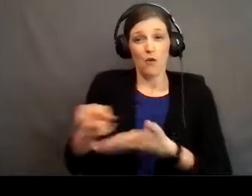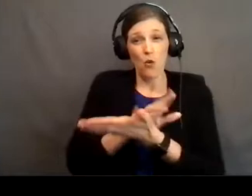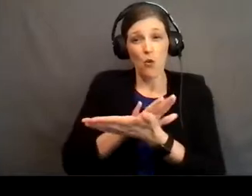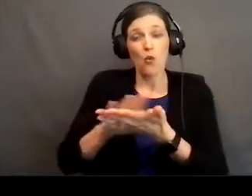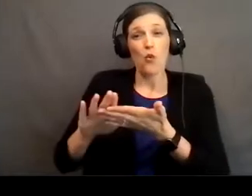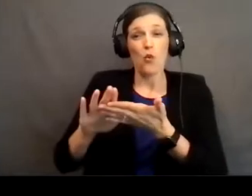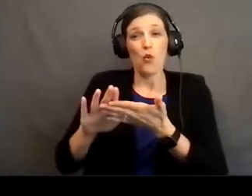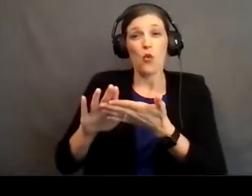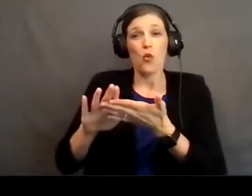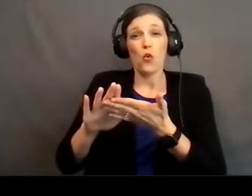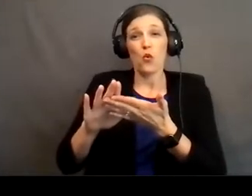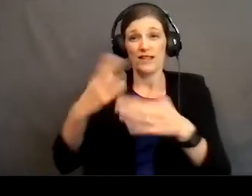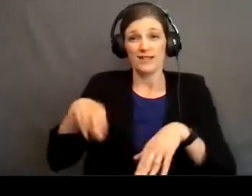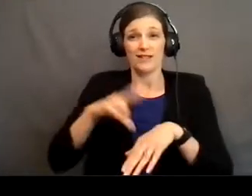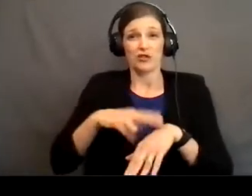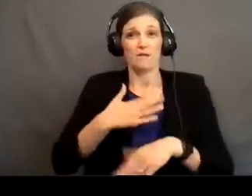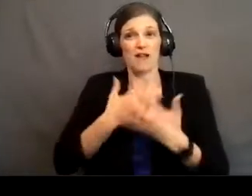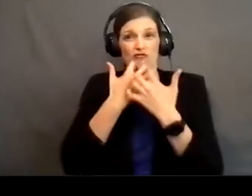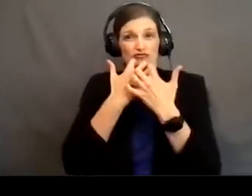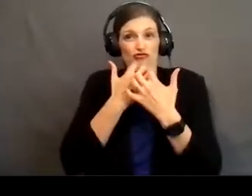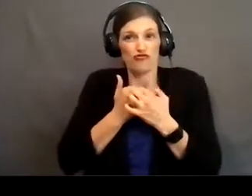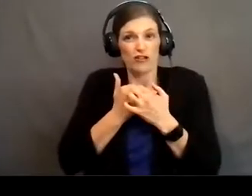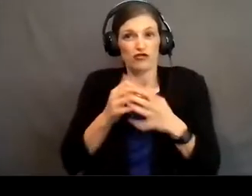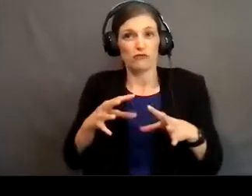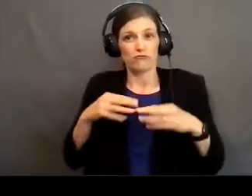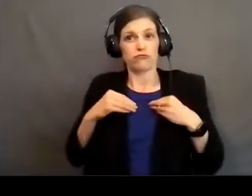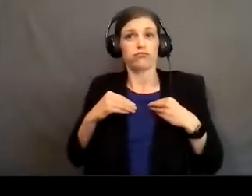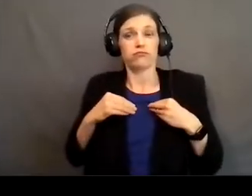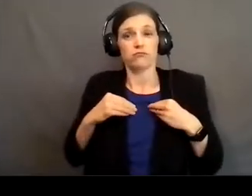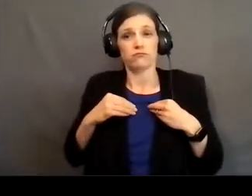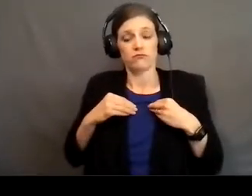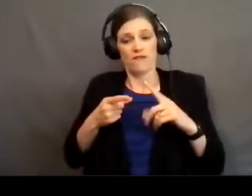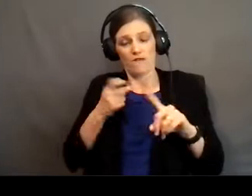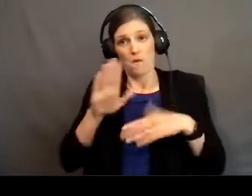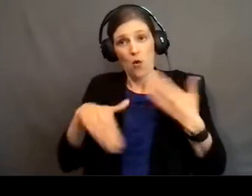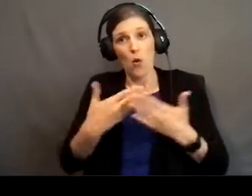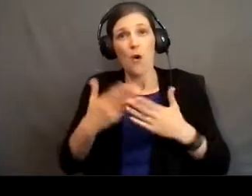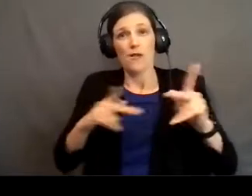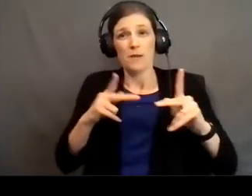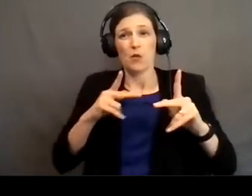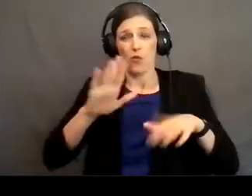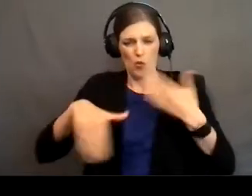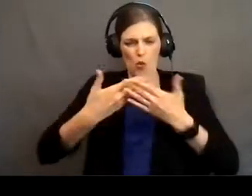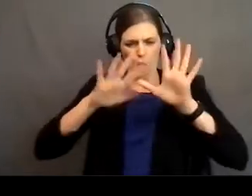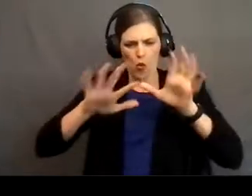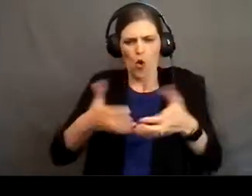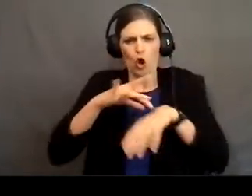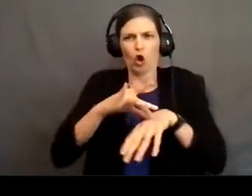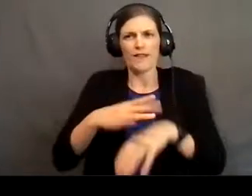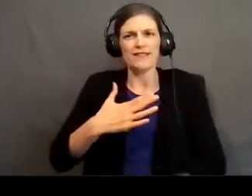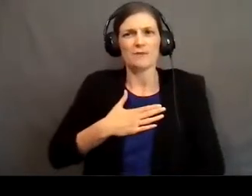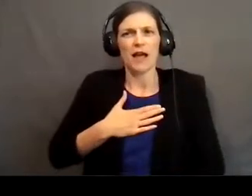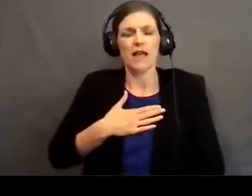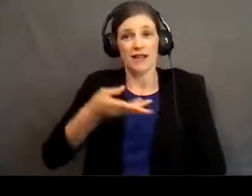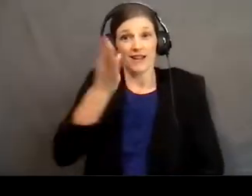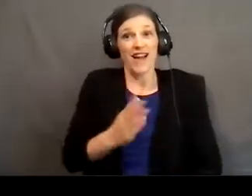all the peoples. You shall be my treasured possession among all the peoples. For the whole earth is mine. God is saying, all